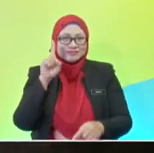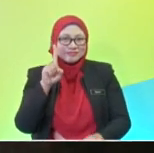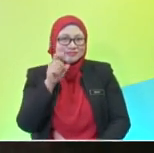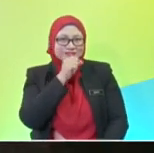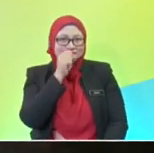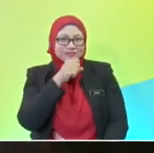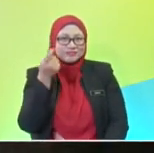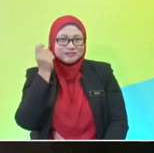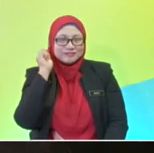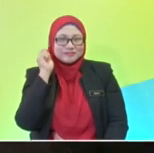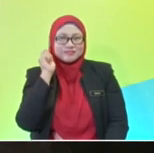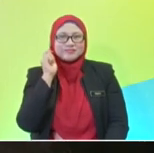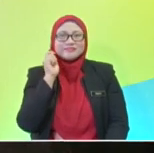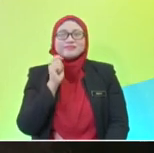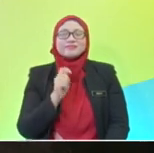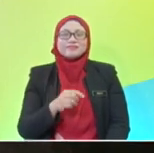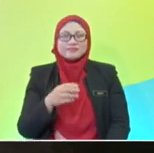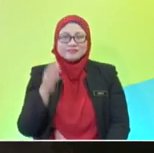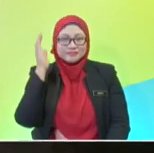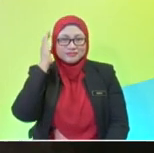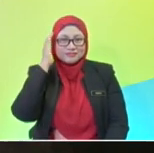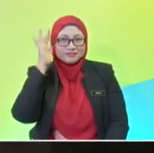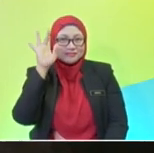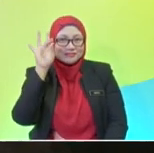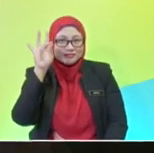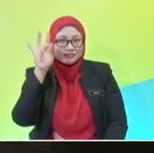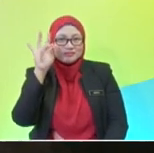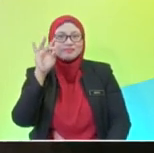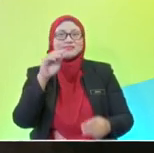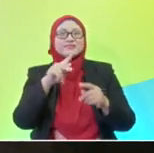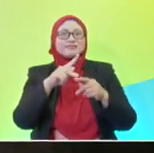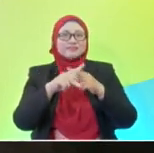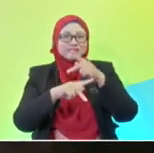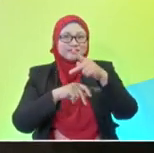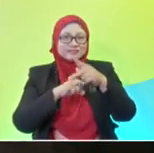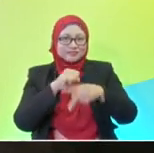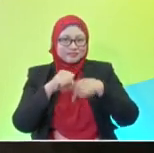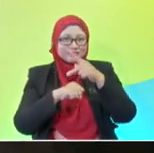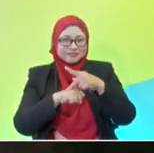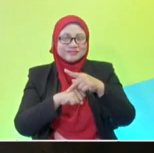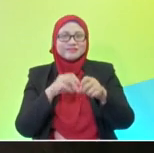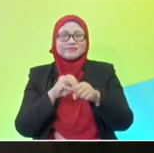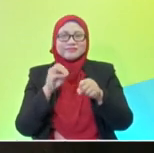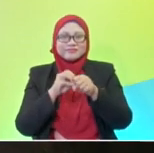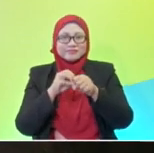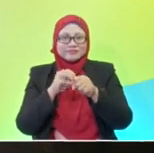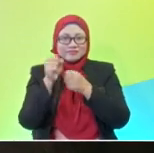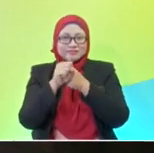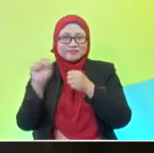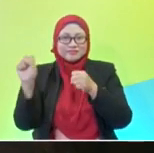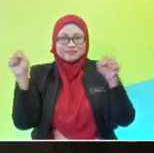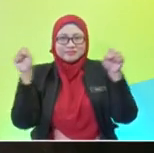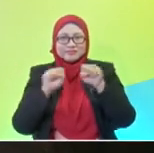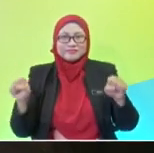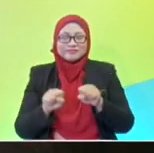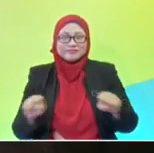all eight planets in the solar system. All eight planets? Ina, I believe there's big and bigger and the biggest